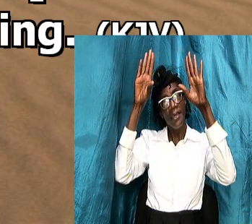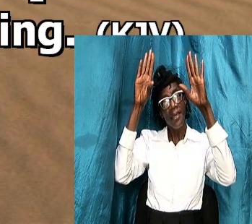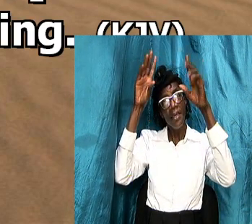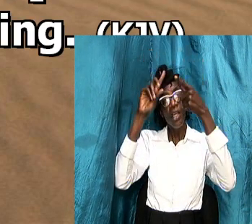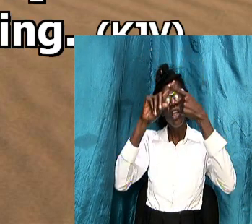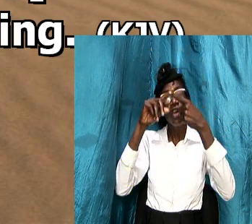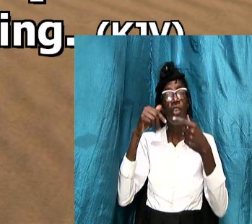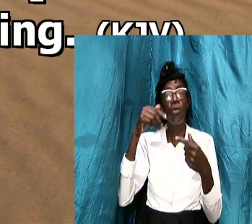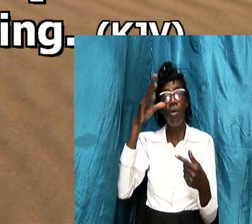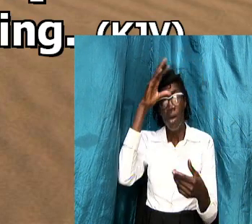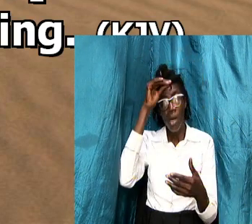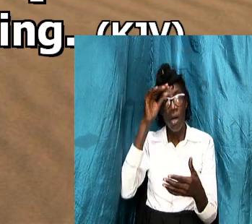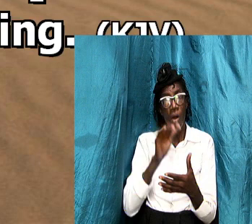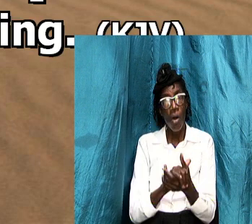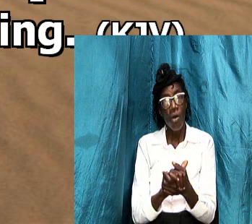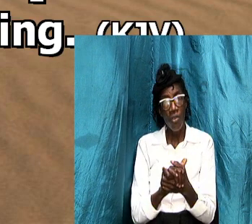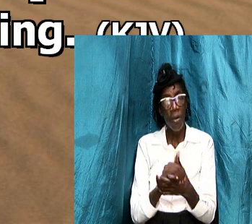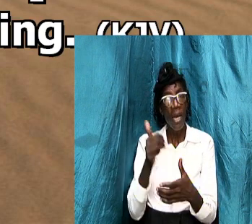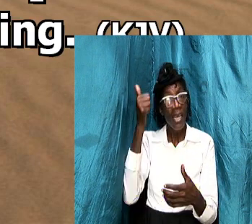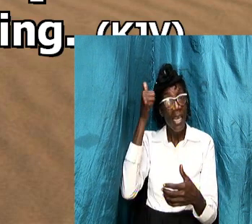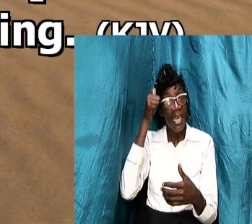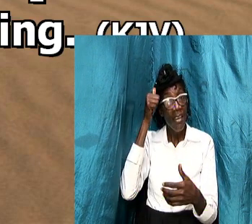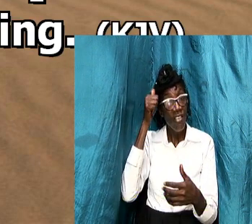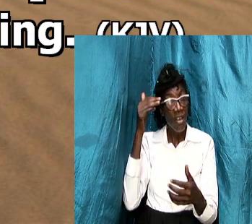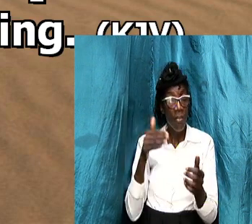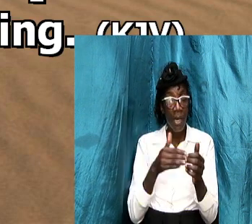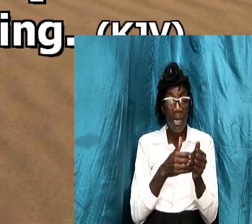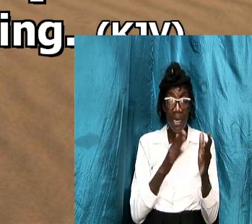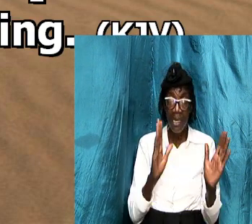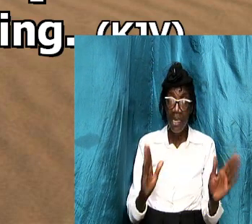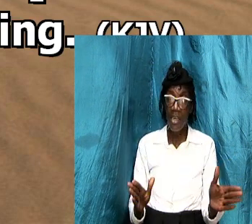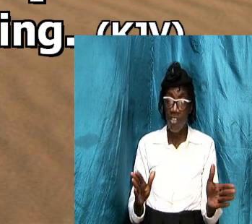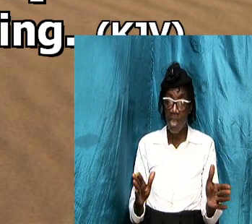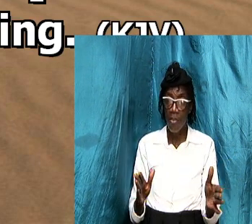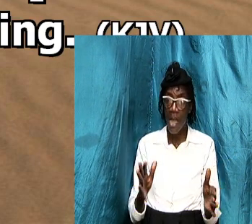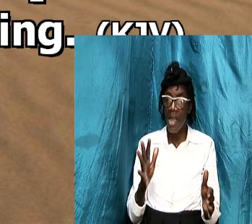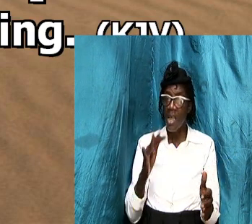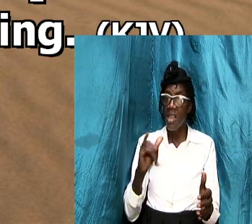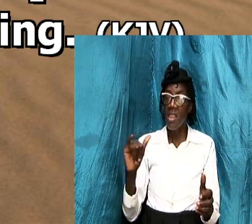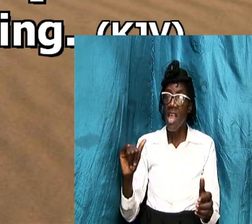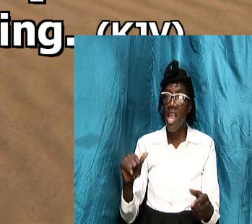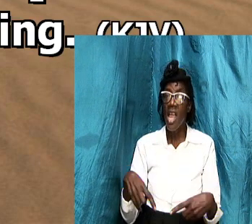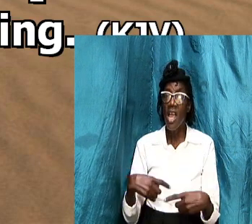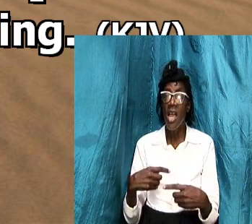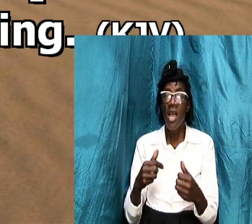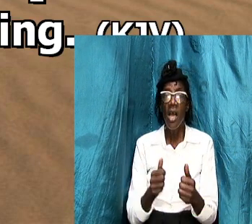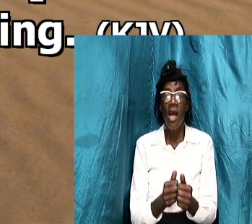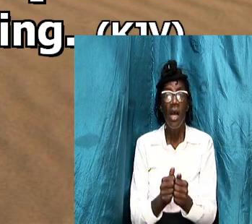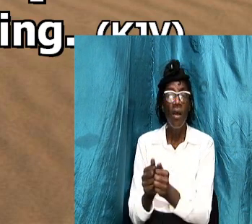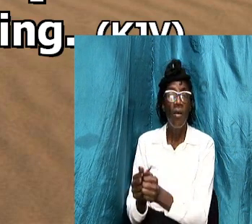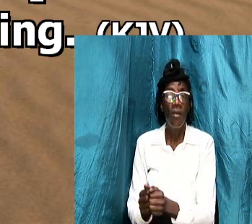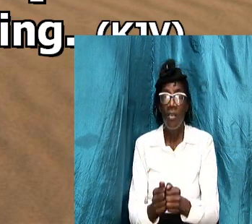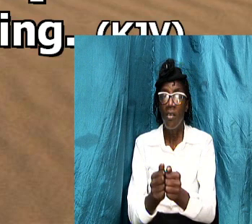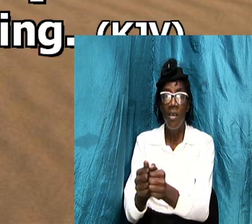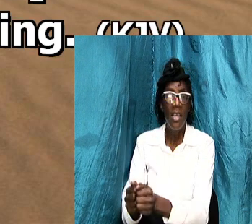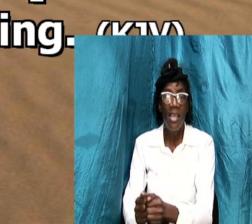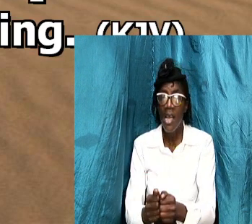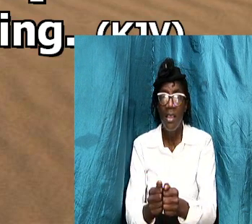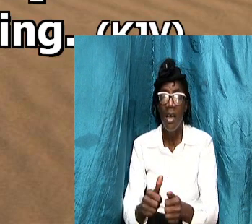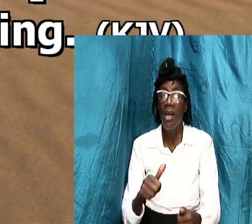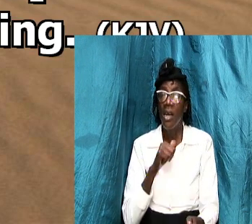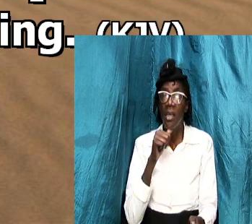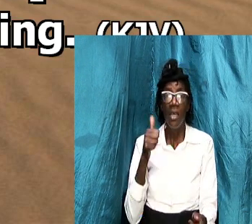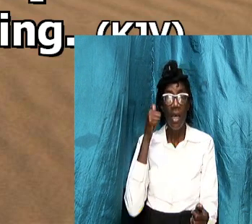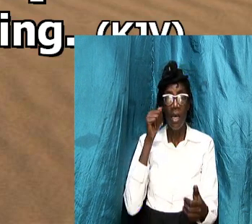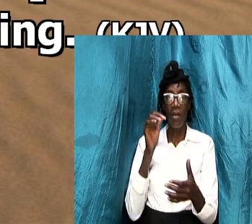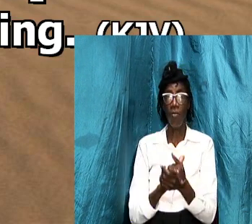to her husband's headship and leadership they go together it is not a case where the wife